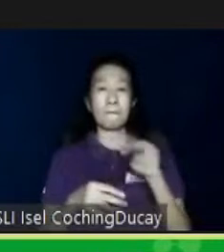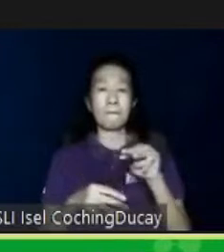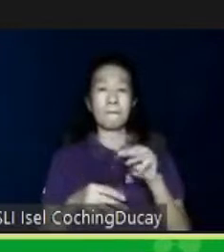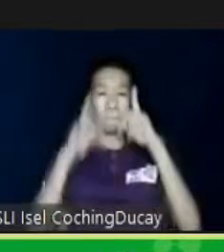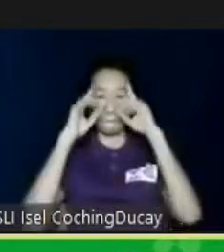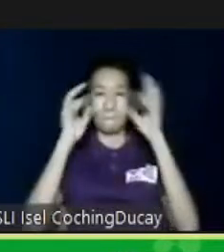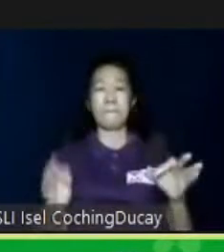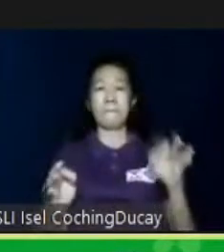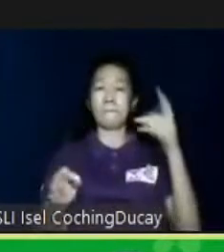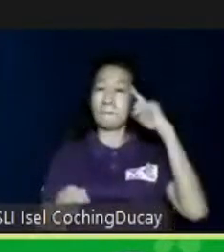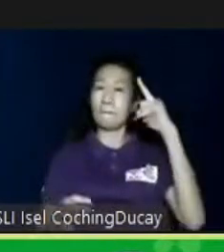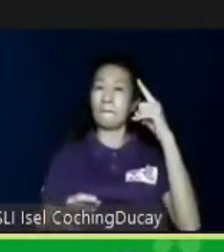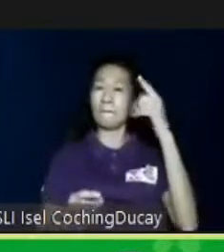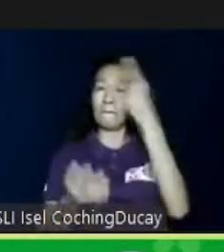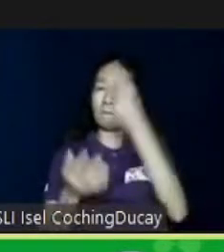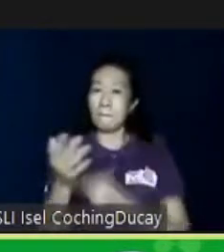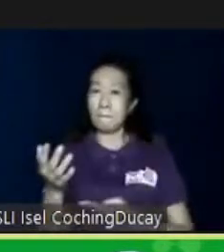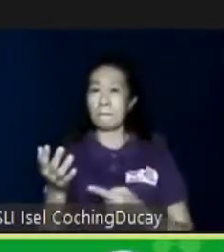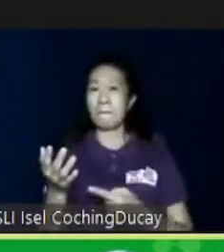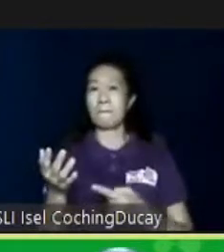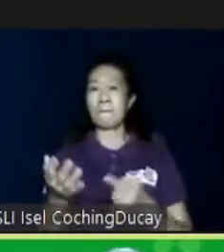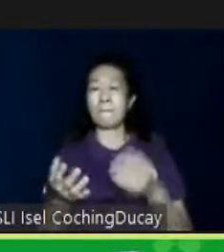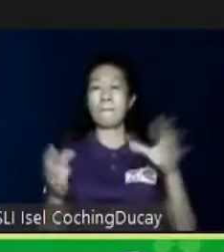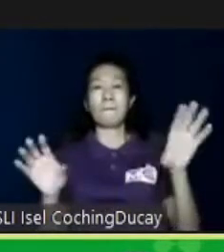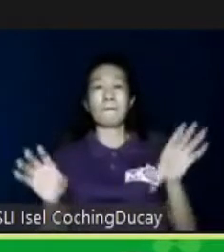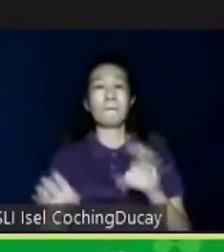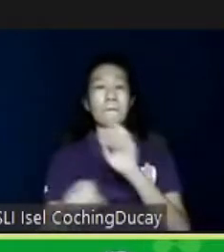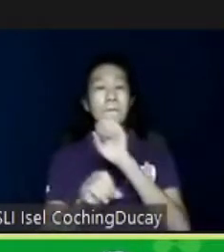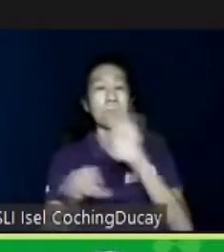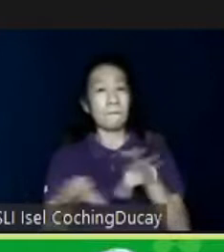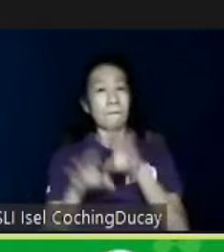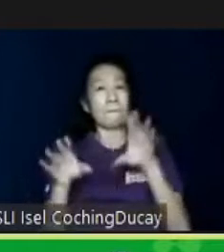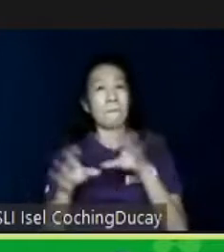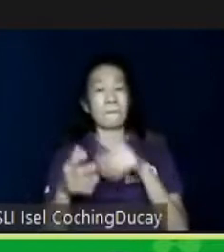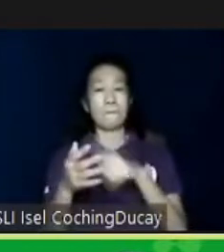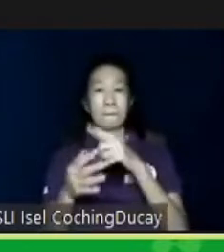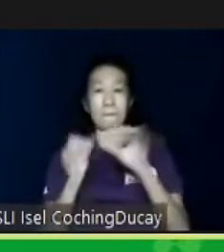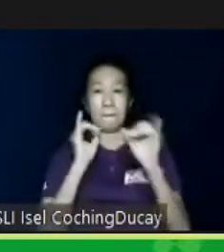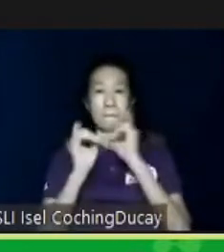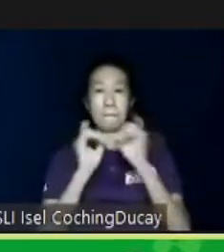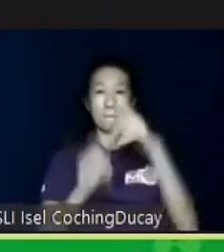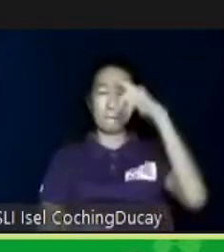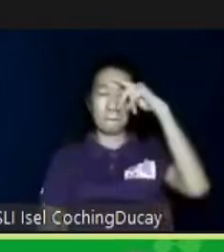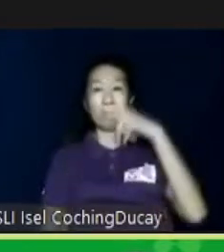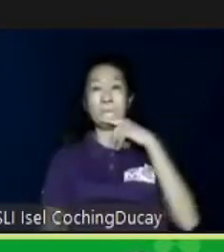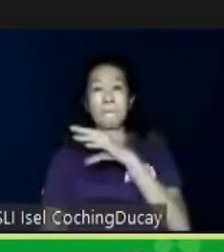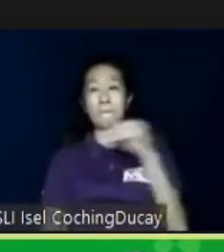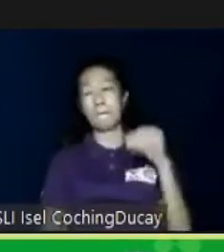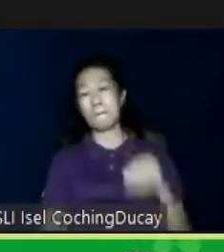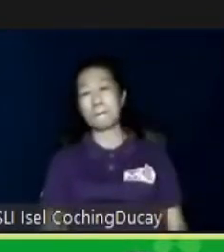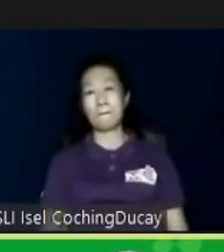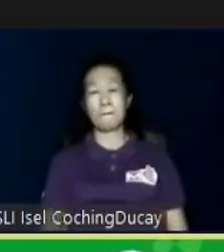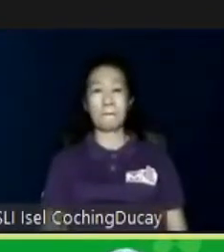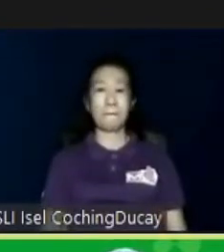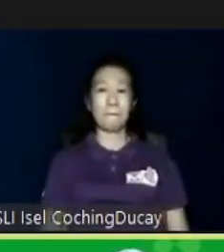what they want to work with. Sometimes, when we interview the parents and the person on the spectrum,